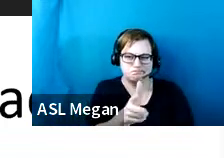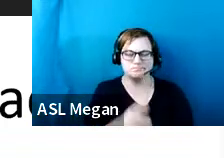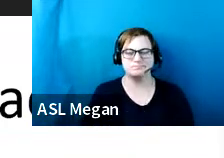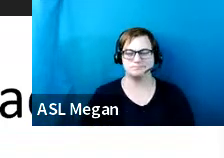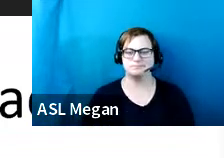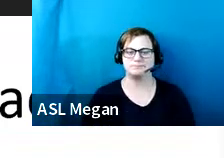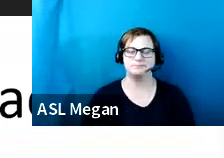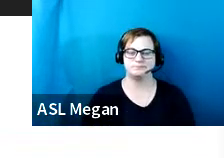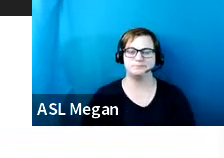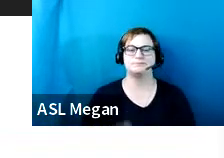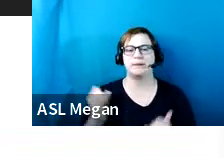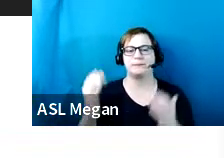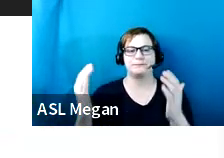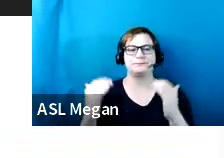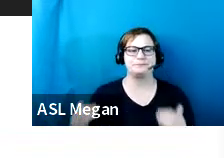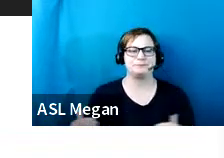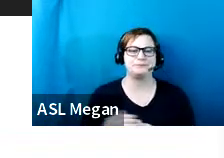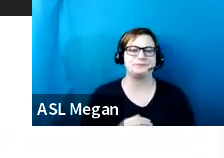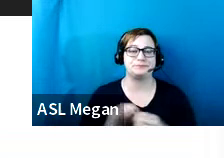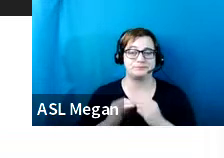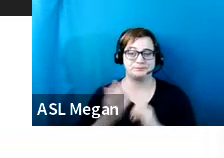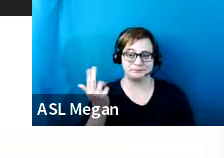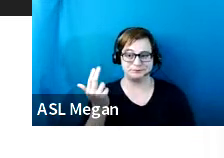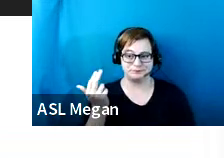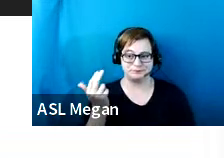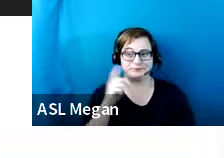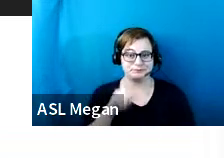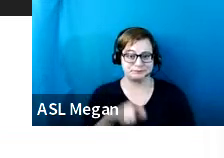All right, so let's move on to the next slide, slide number 13.